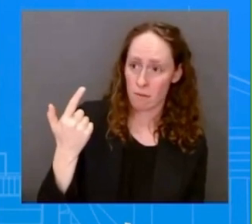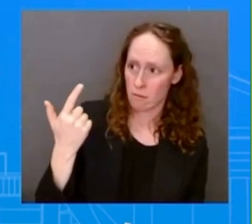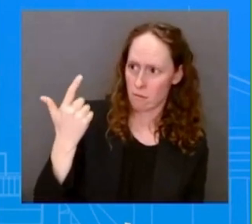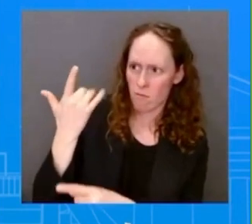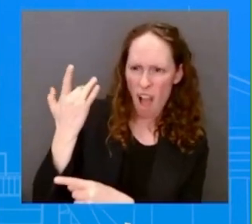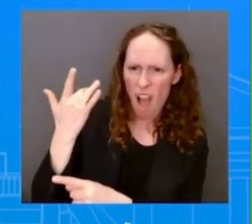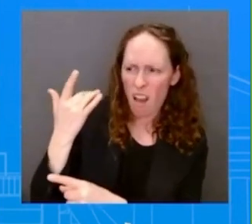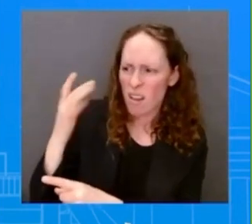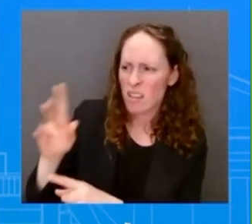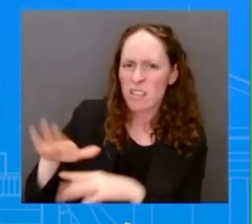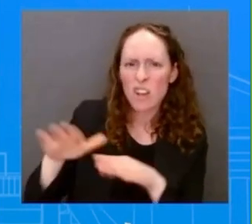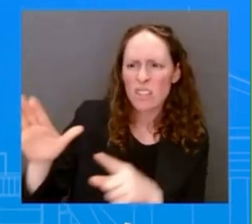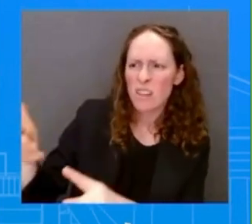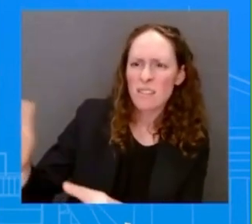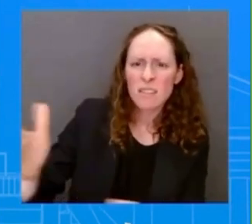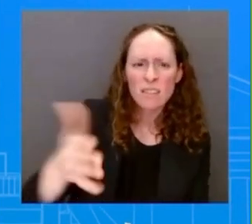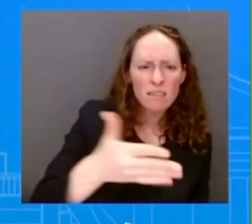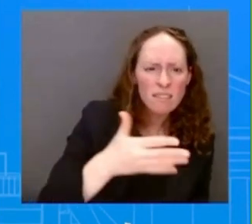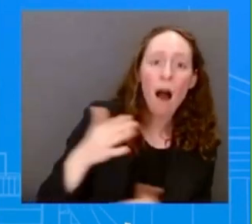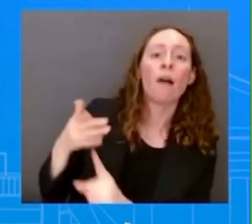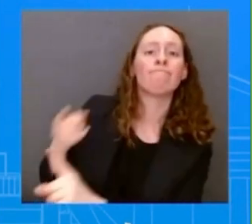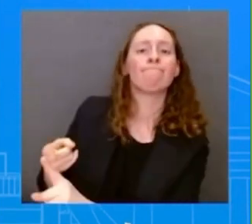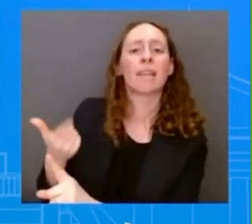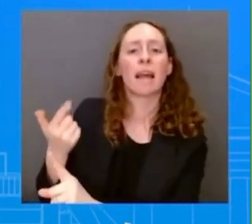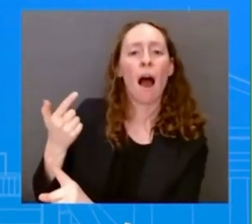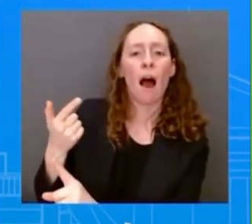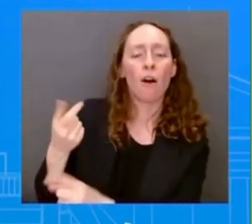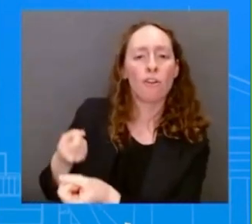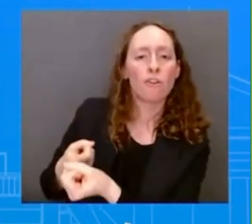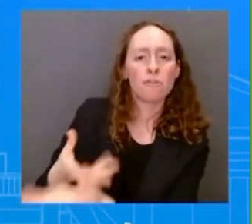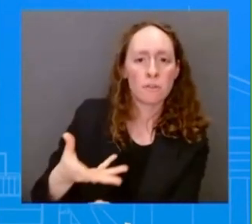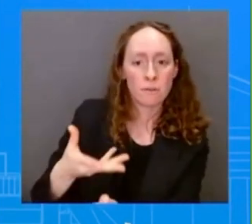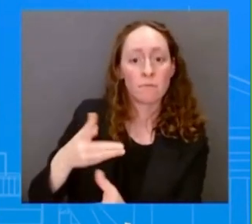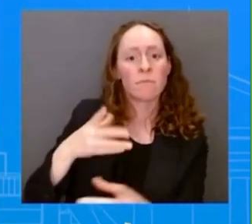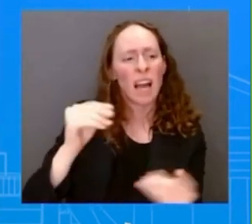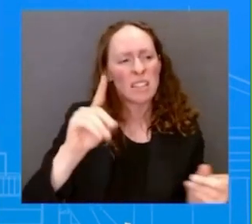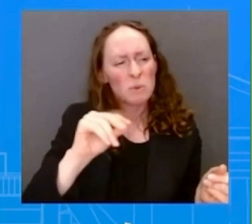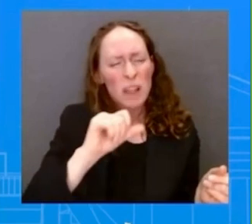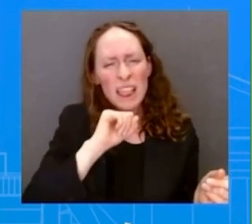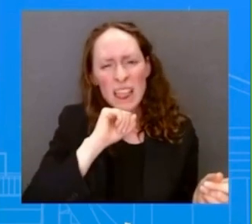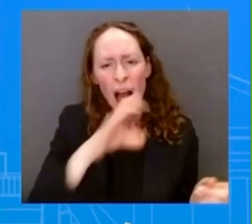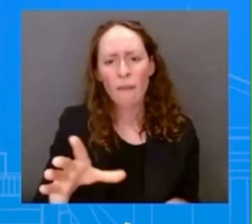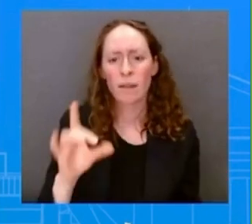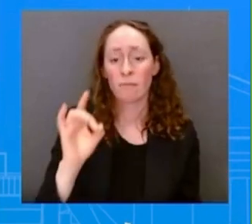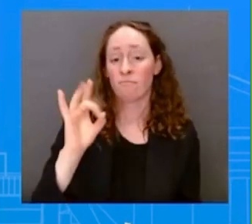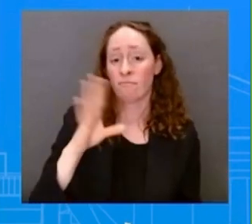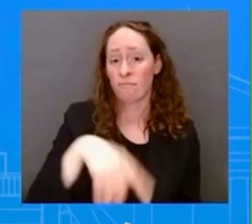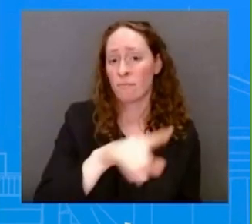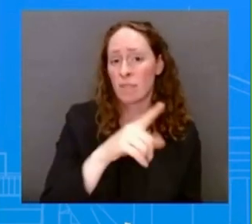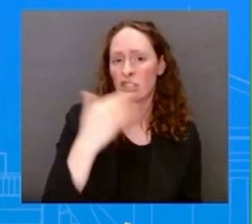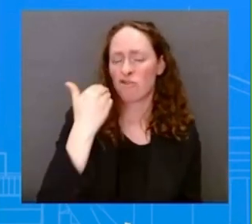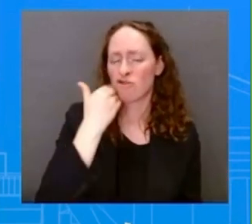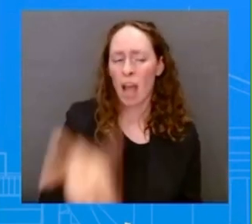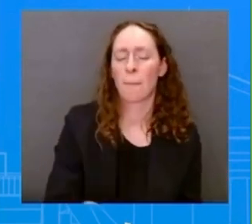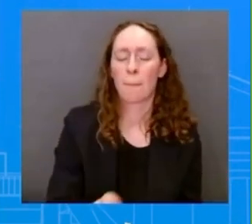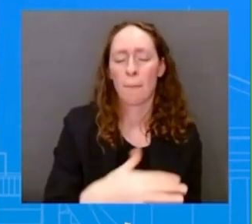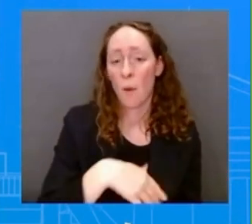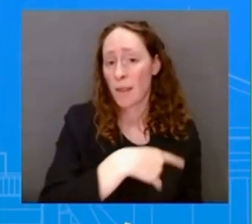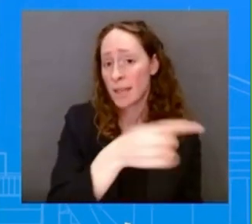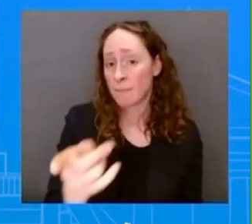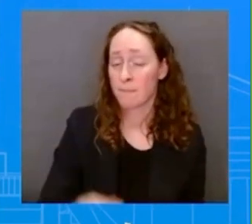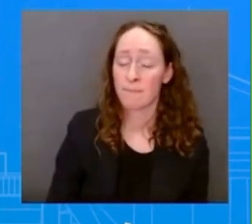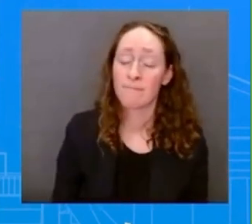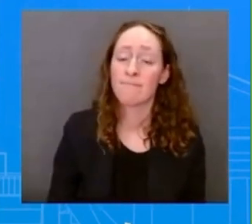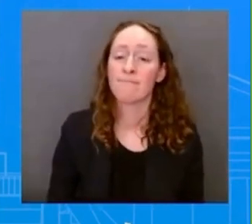anything about it. And that's shameful. I want to ask a quick follow-up. In the last presidential campaign, one of the Democratic